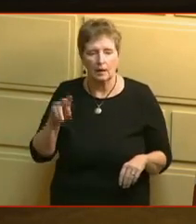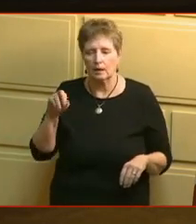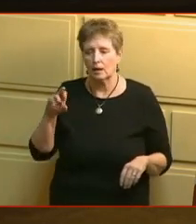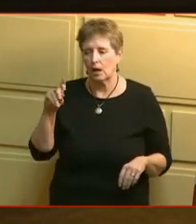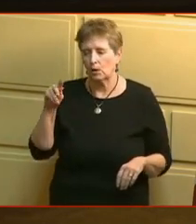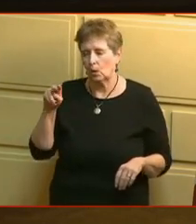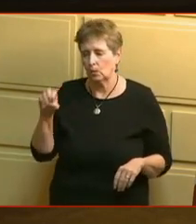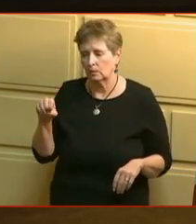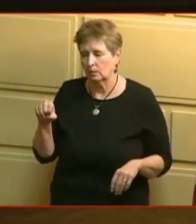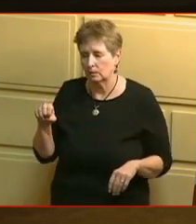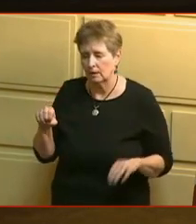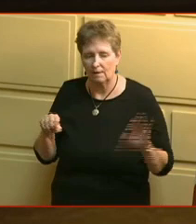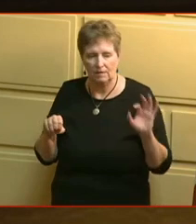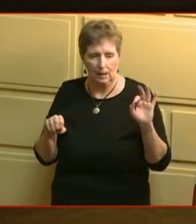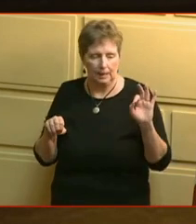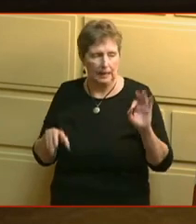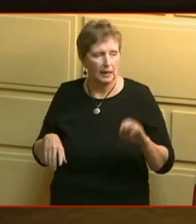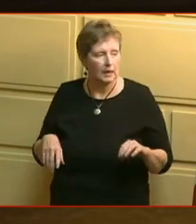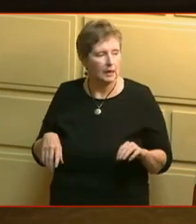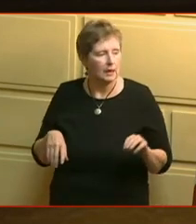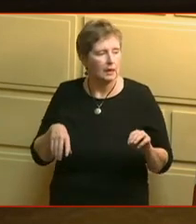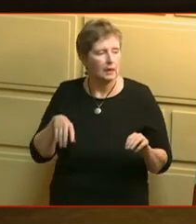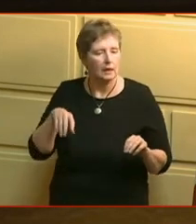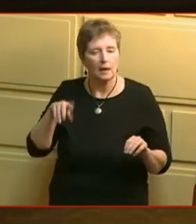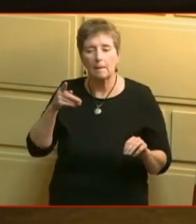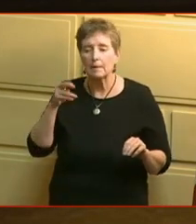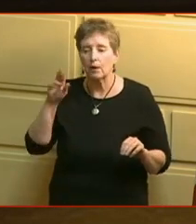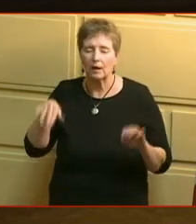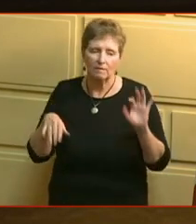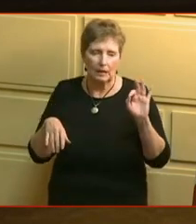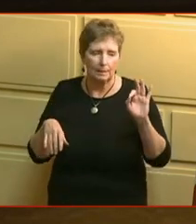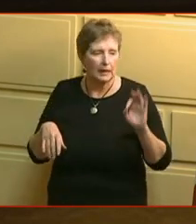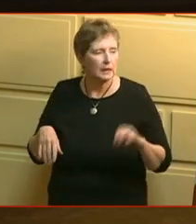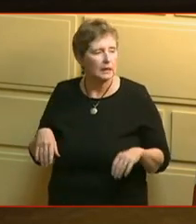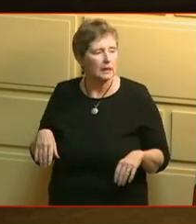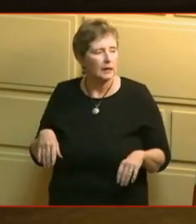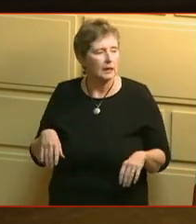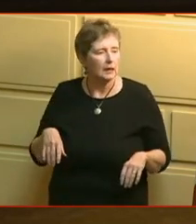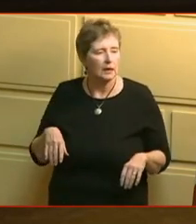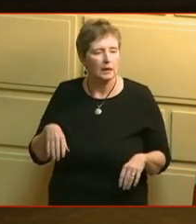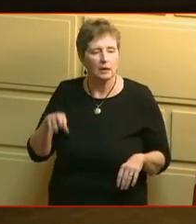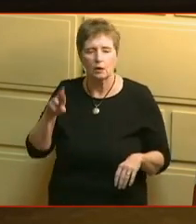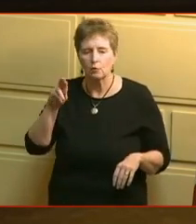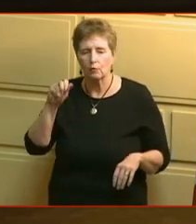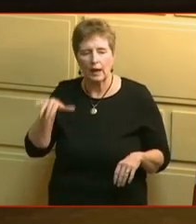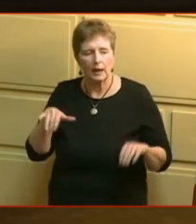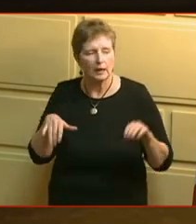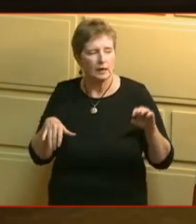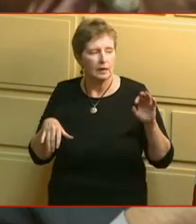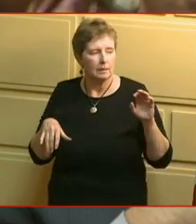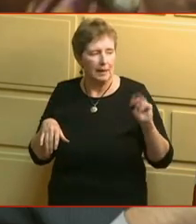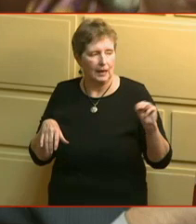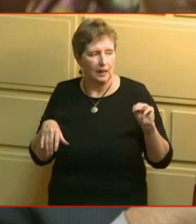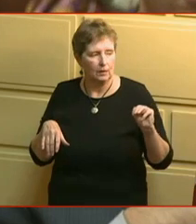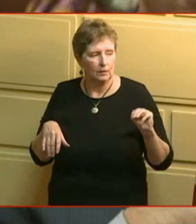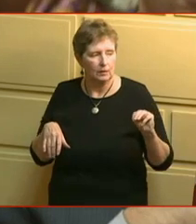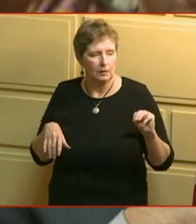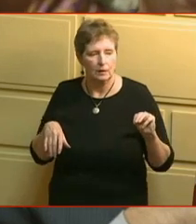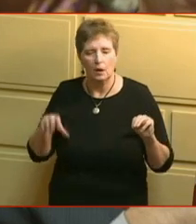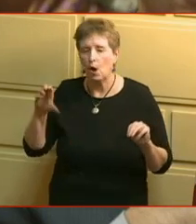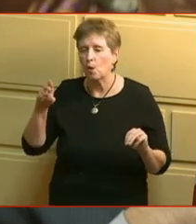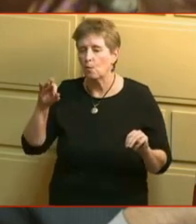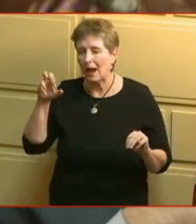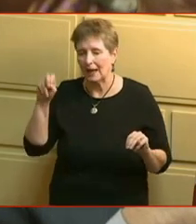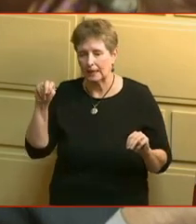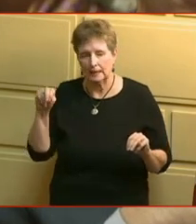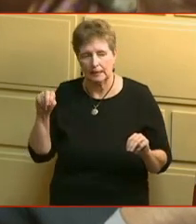representative Newberry representative Noray representative O'Brien